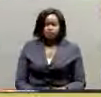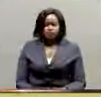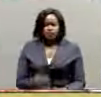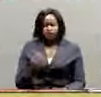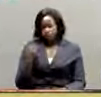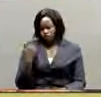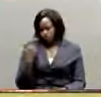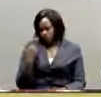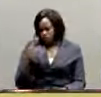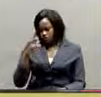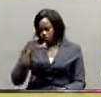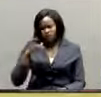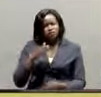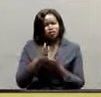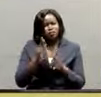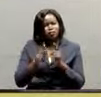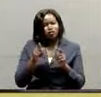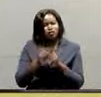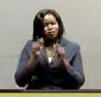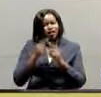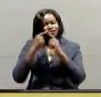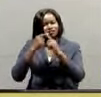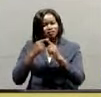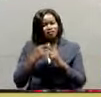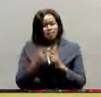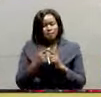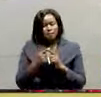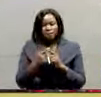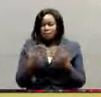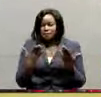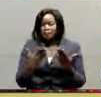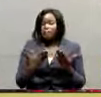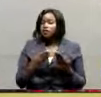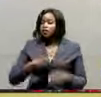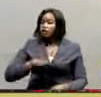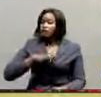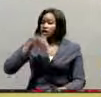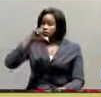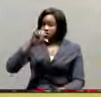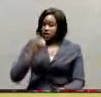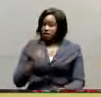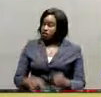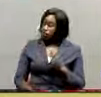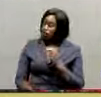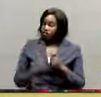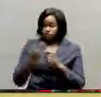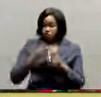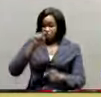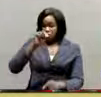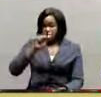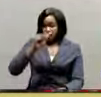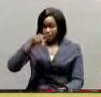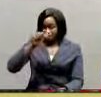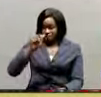I think some people can control it. I think some people can control it. Ninety-year-old Anna Maria Pataleo of Napaq district in